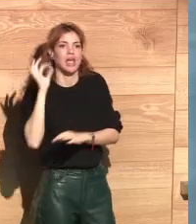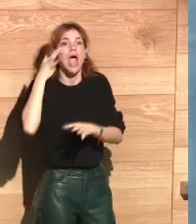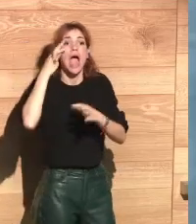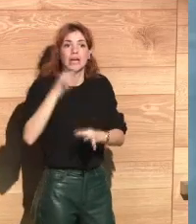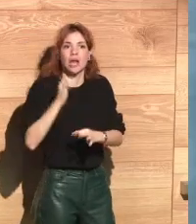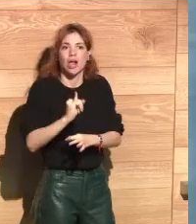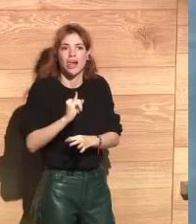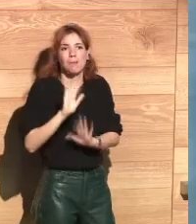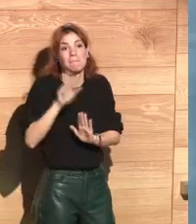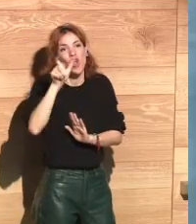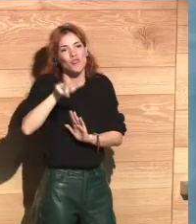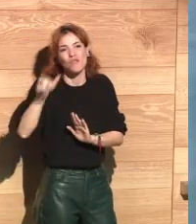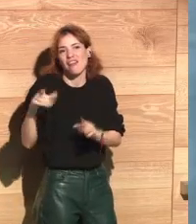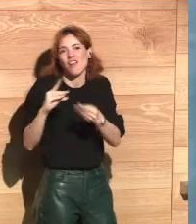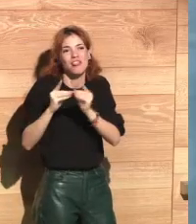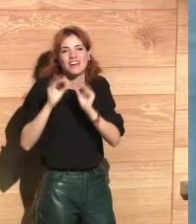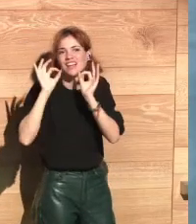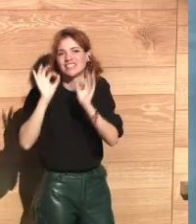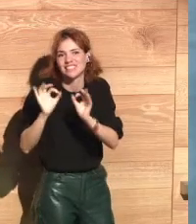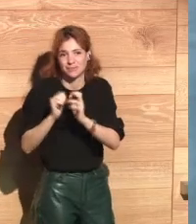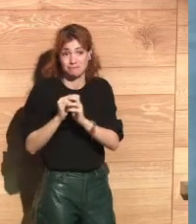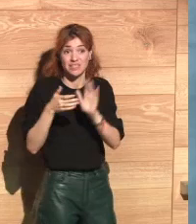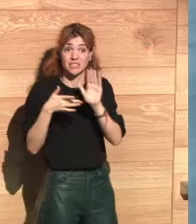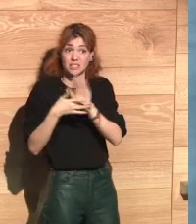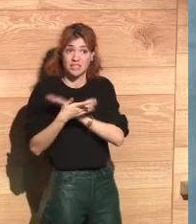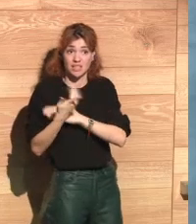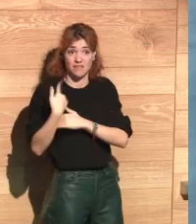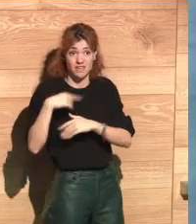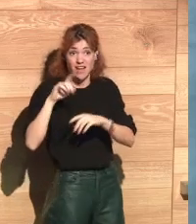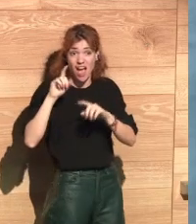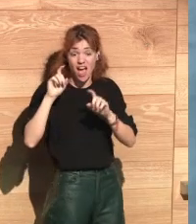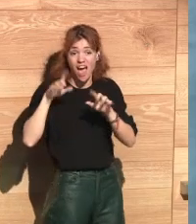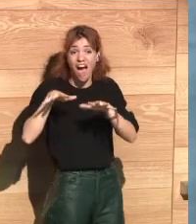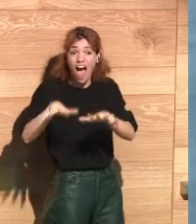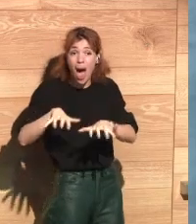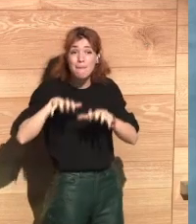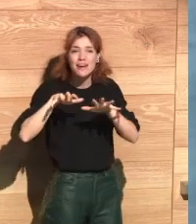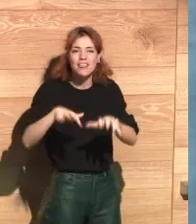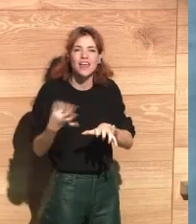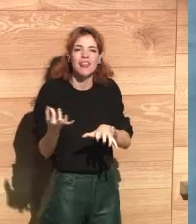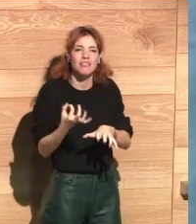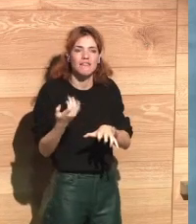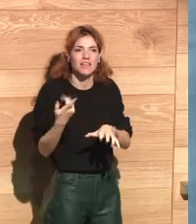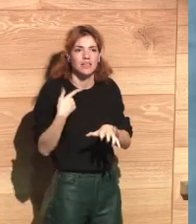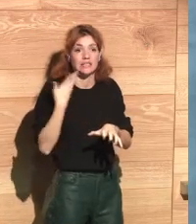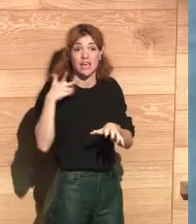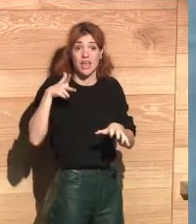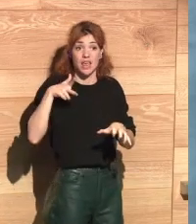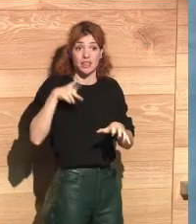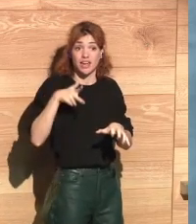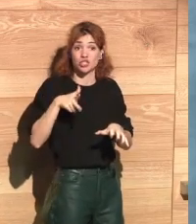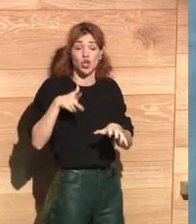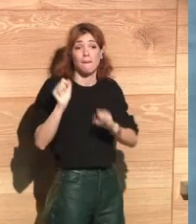the environment. But the problem is that our citizens will be digital citizens. So what they need to learn is management